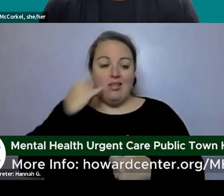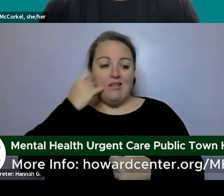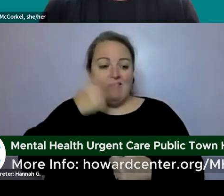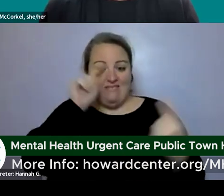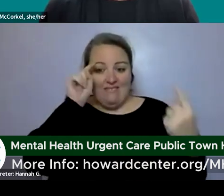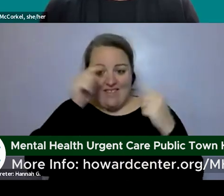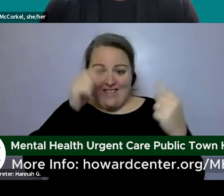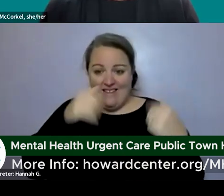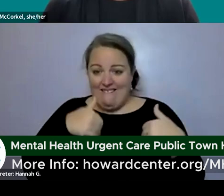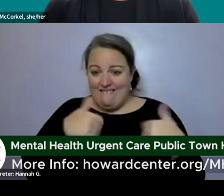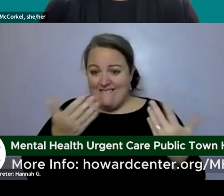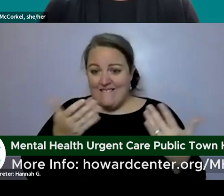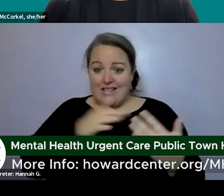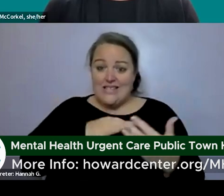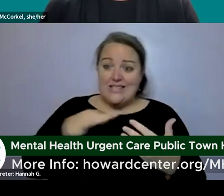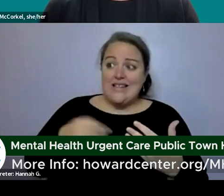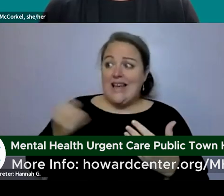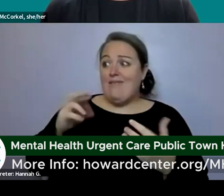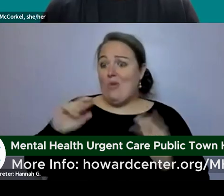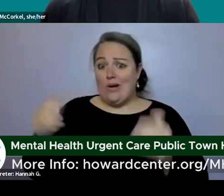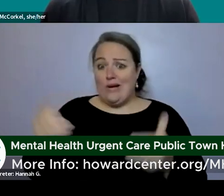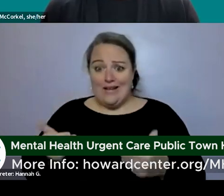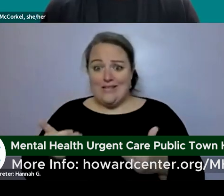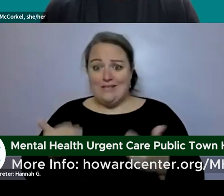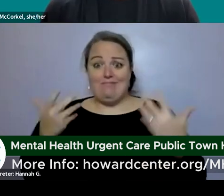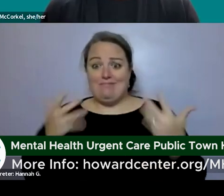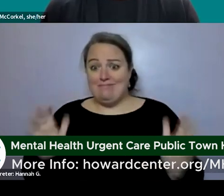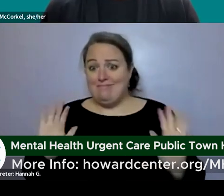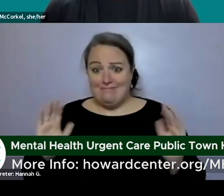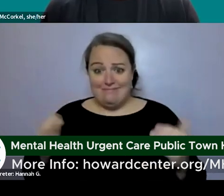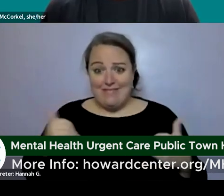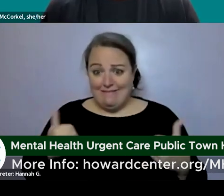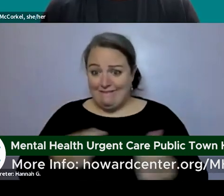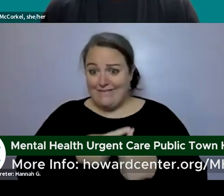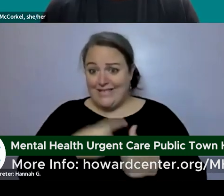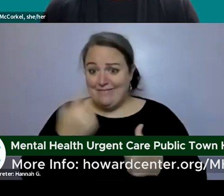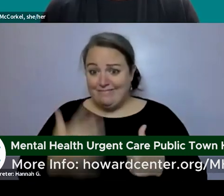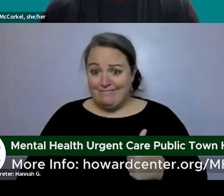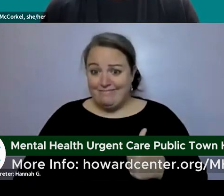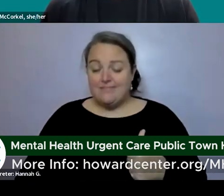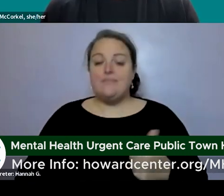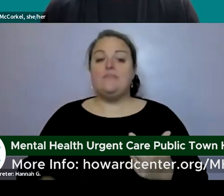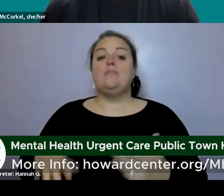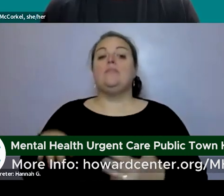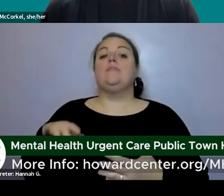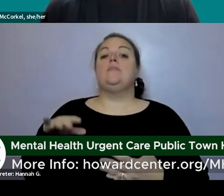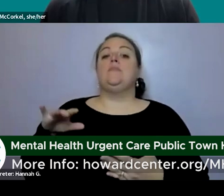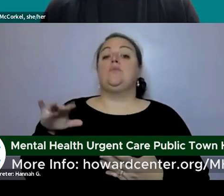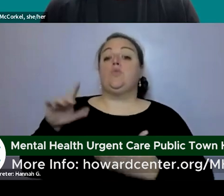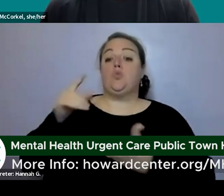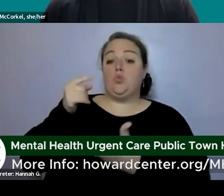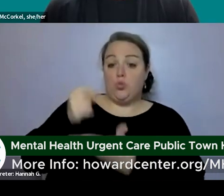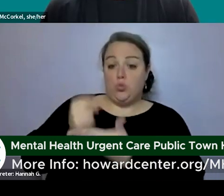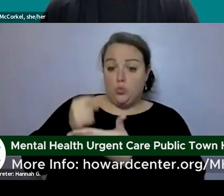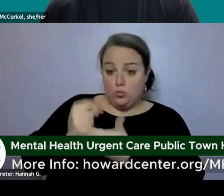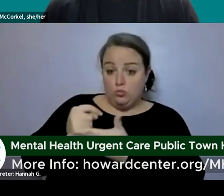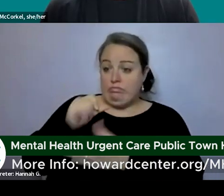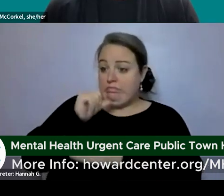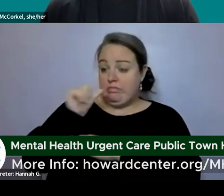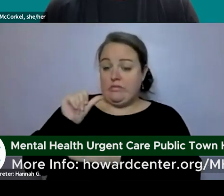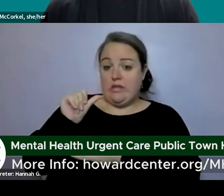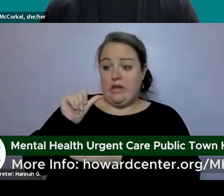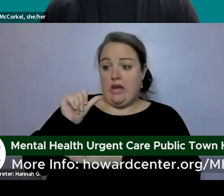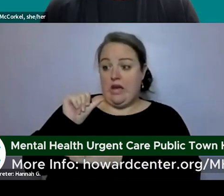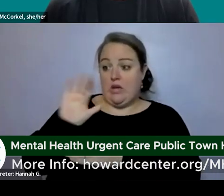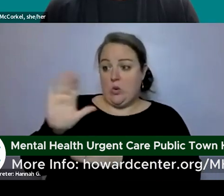and that could be staff or a guest that comes in in terms of involuntary treatment in our system that